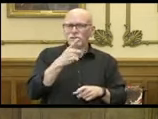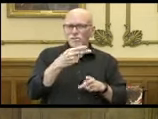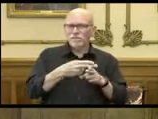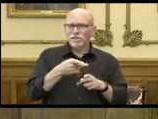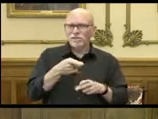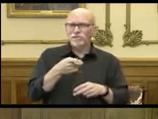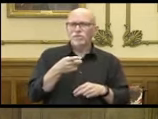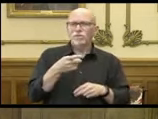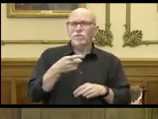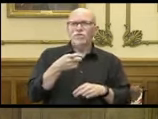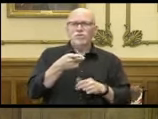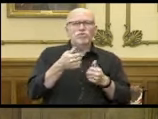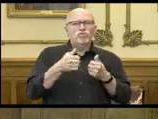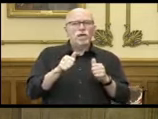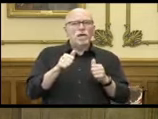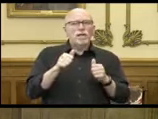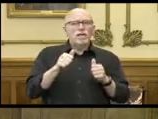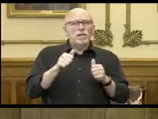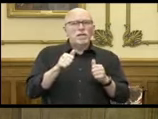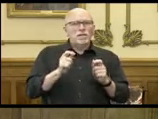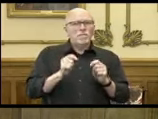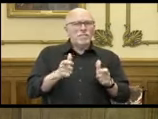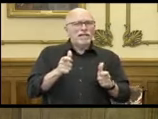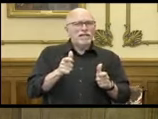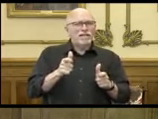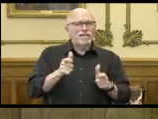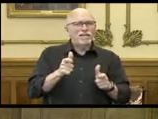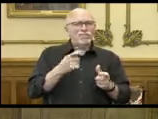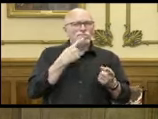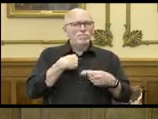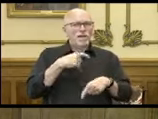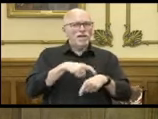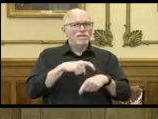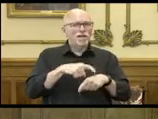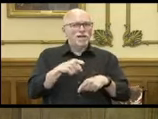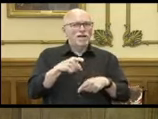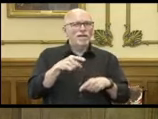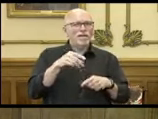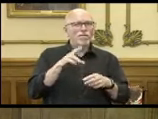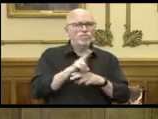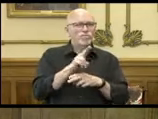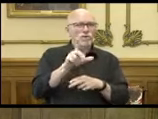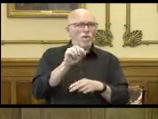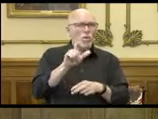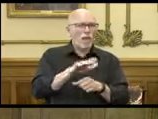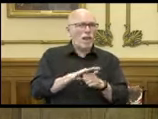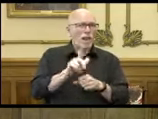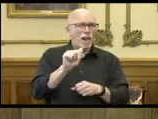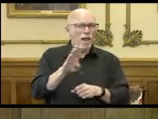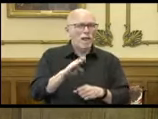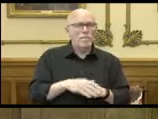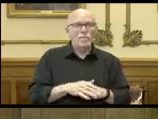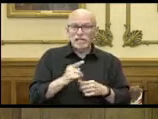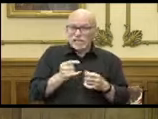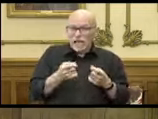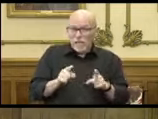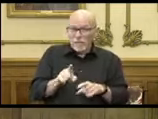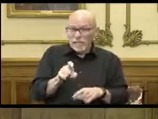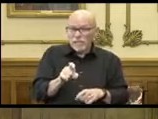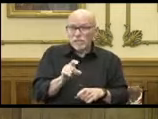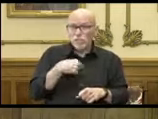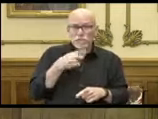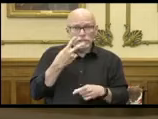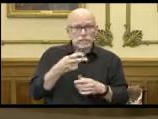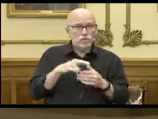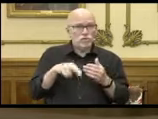previously mentioned you were trying to speed up the response time by working with local labs. I'm wondering, is that happening, and are you seeing